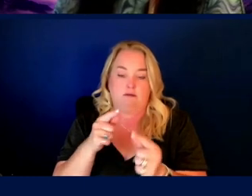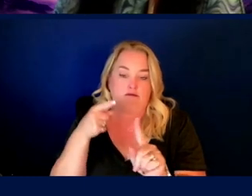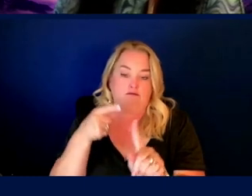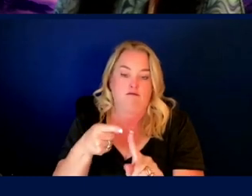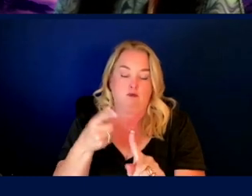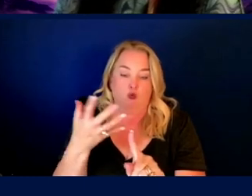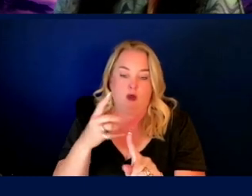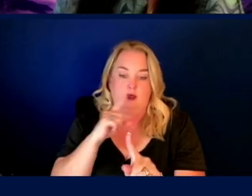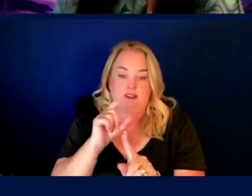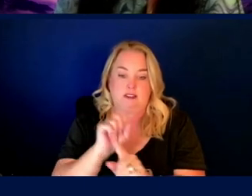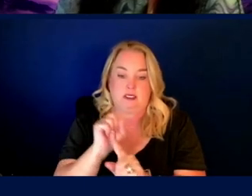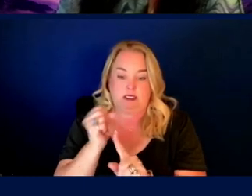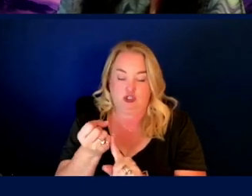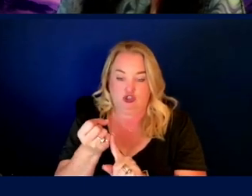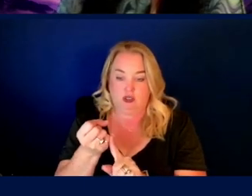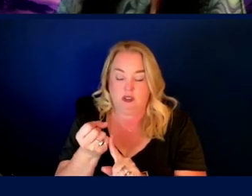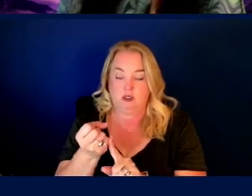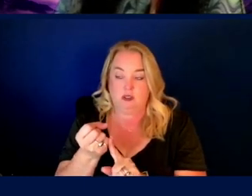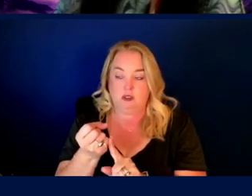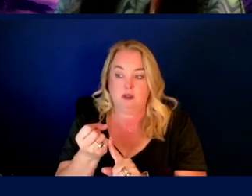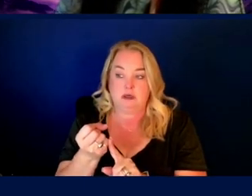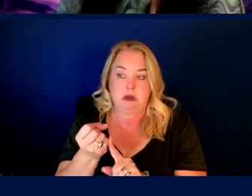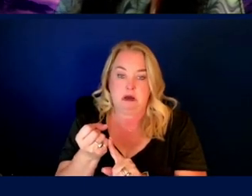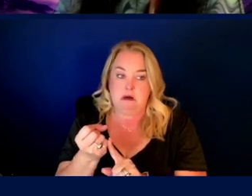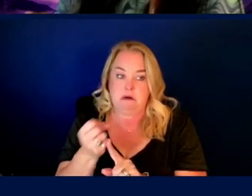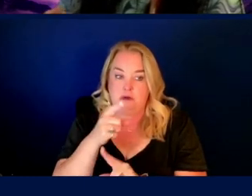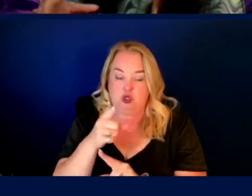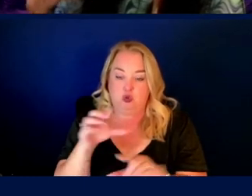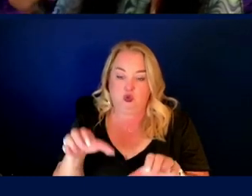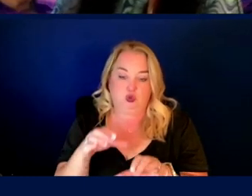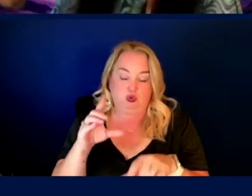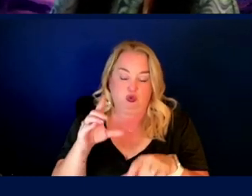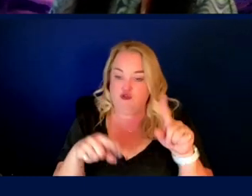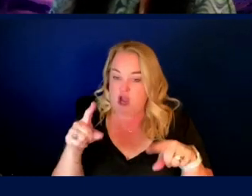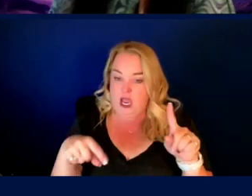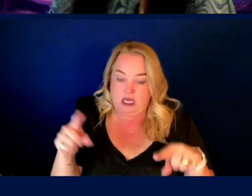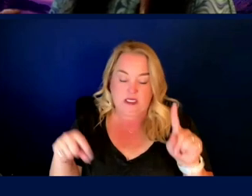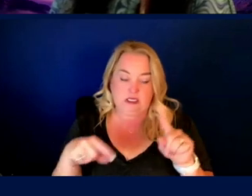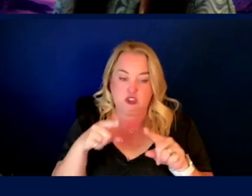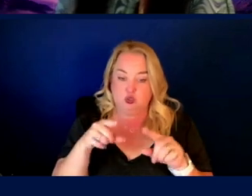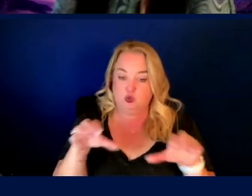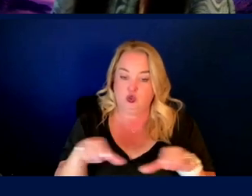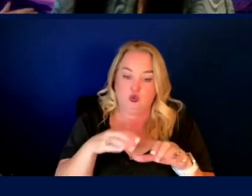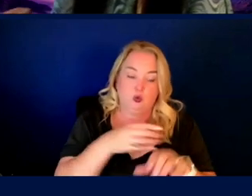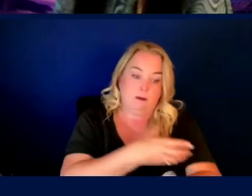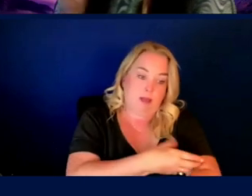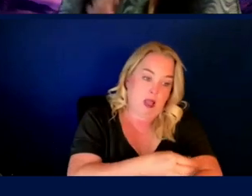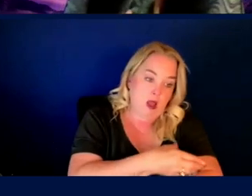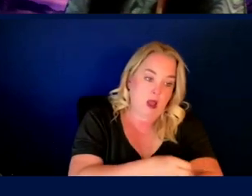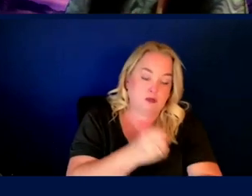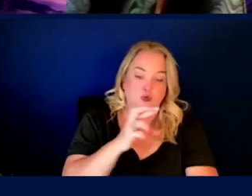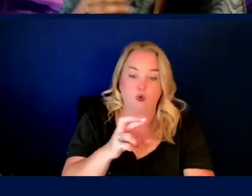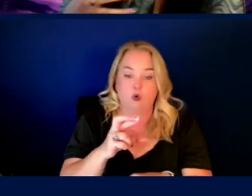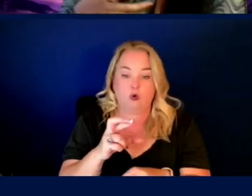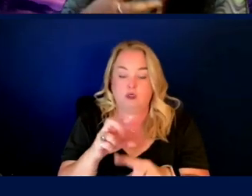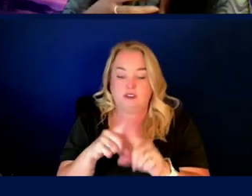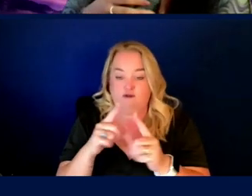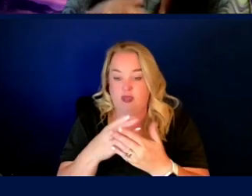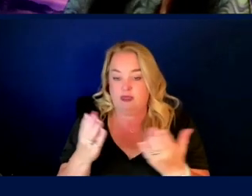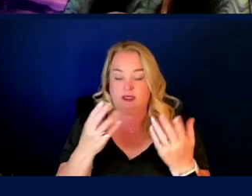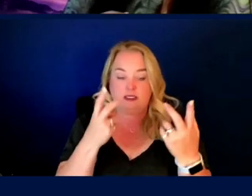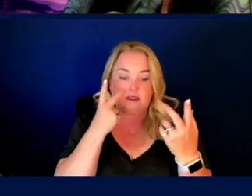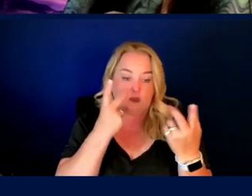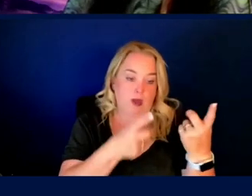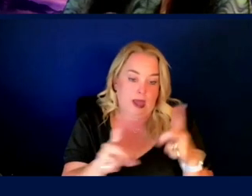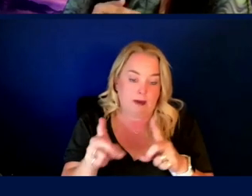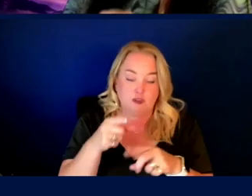what the condition you're navigating is you, you do a variety of them. You do some blood tests and some panels and see what happens. You